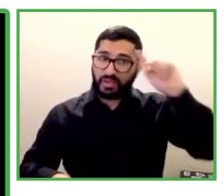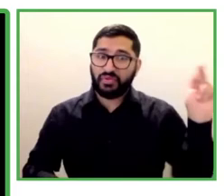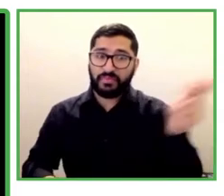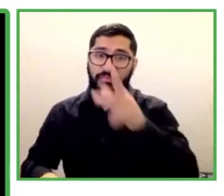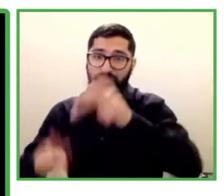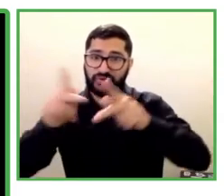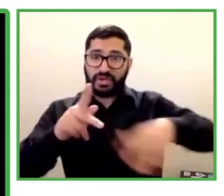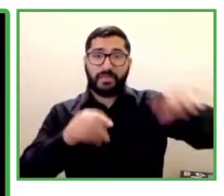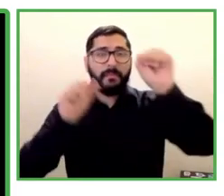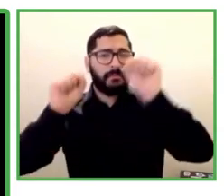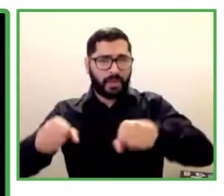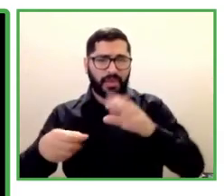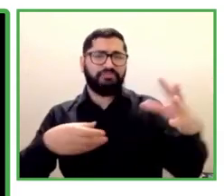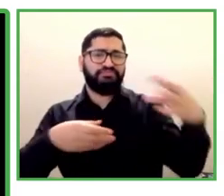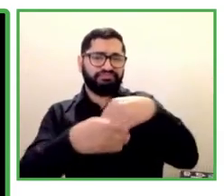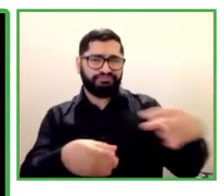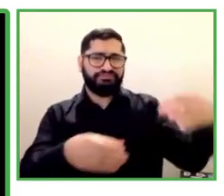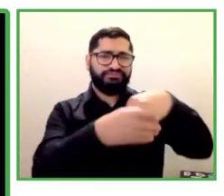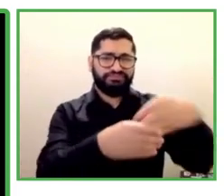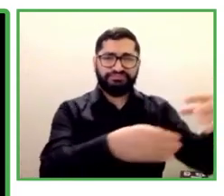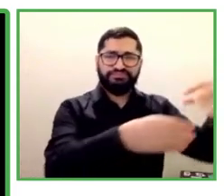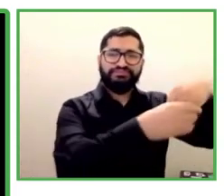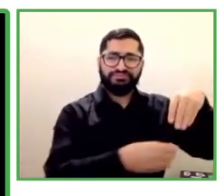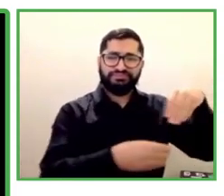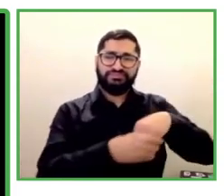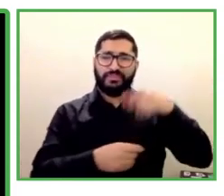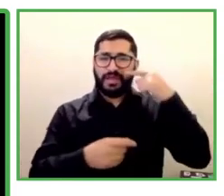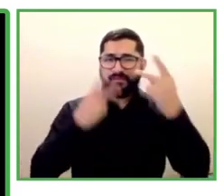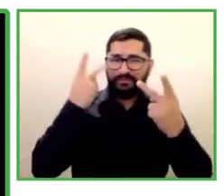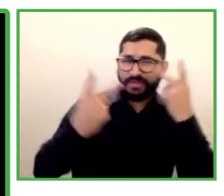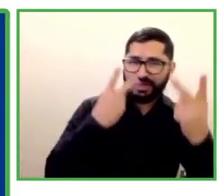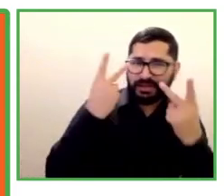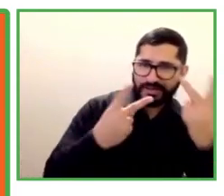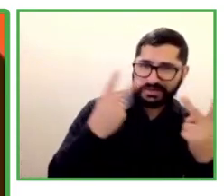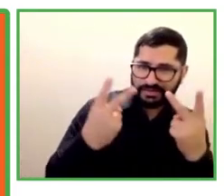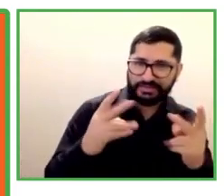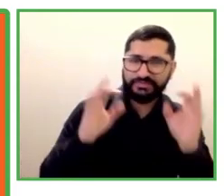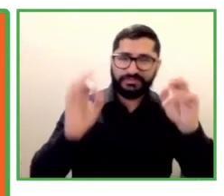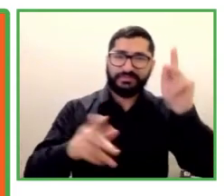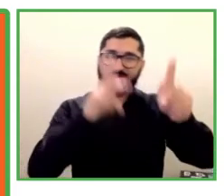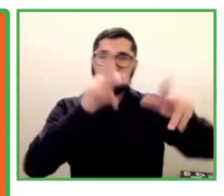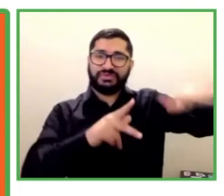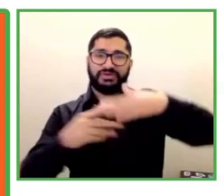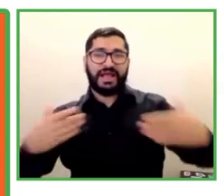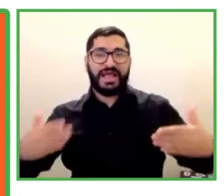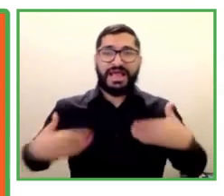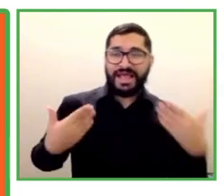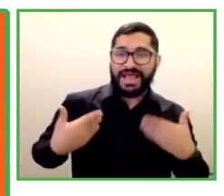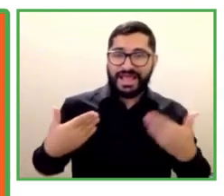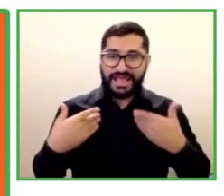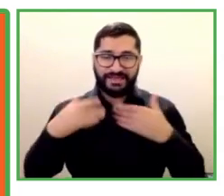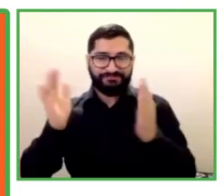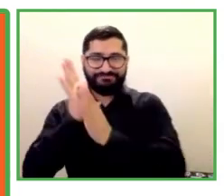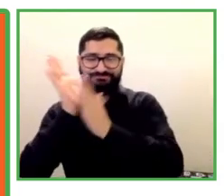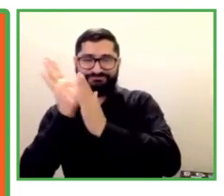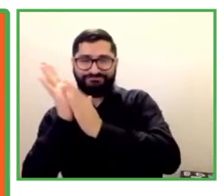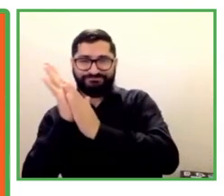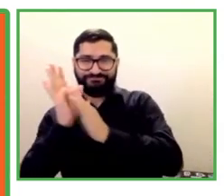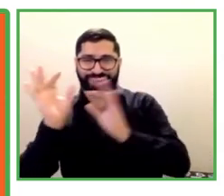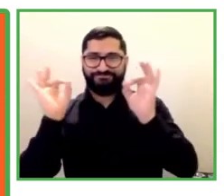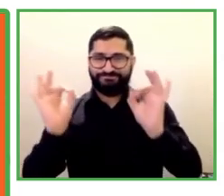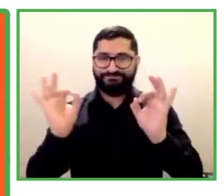syndrome smiles. Black guy smiles and applauds using sign language. Escola de Gente. Download Venká without accessibility.